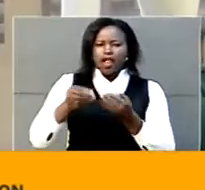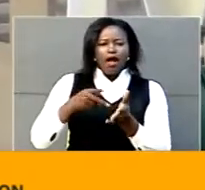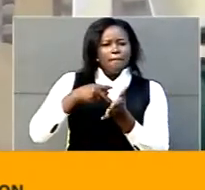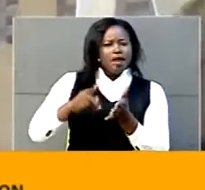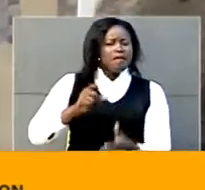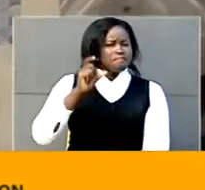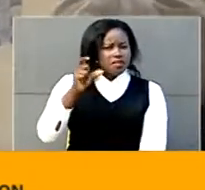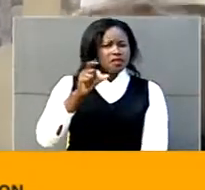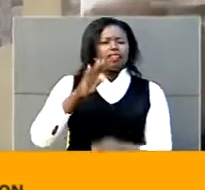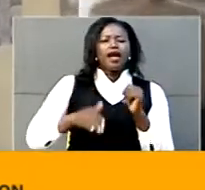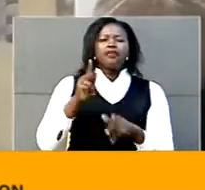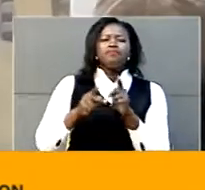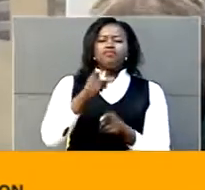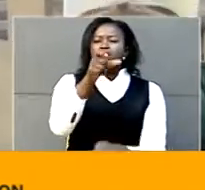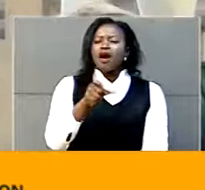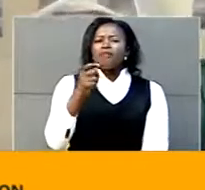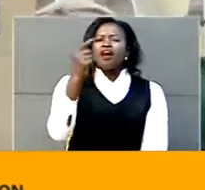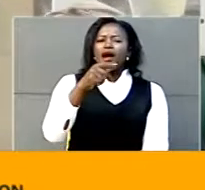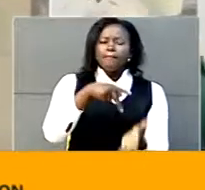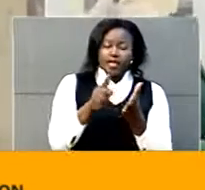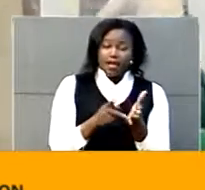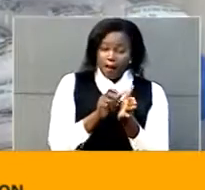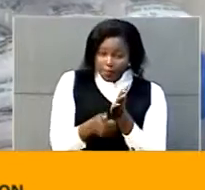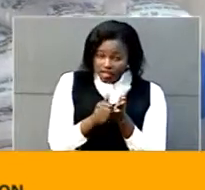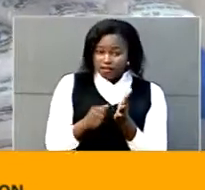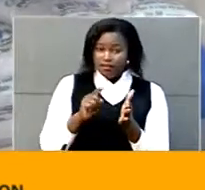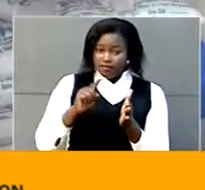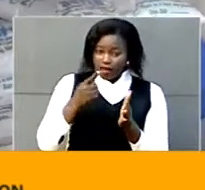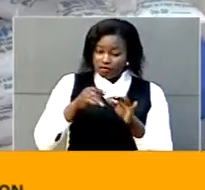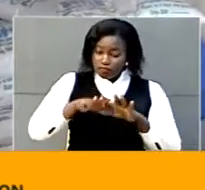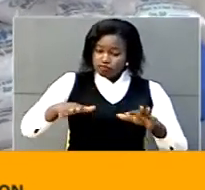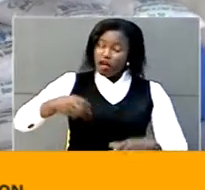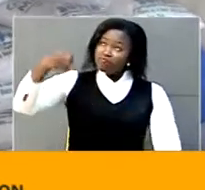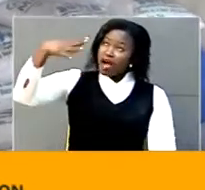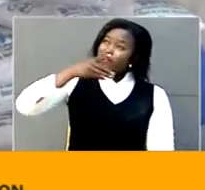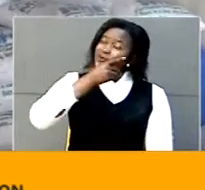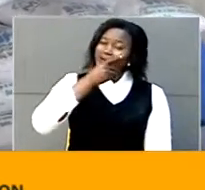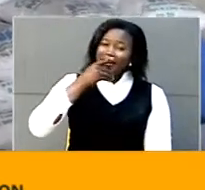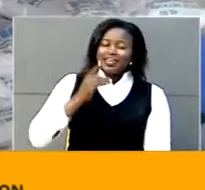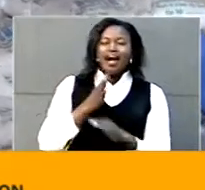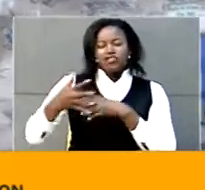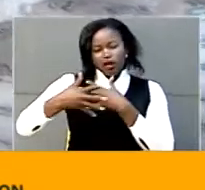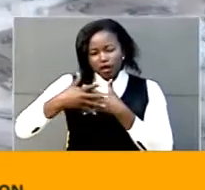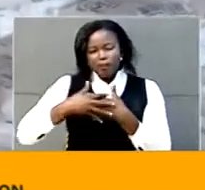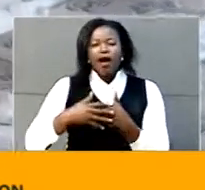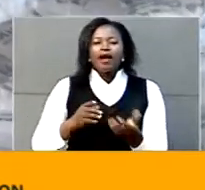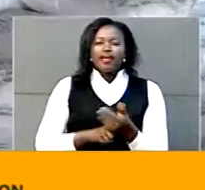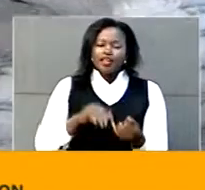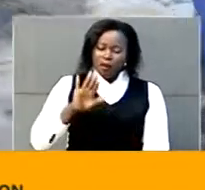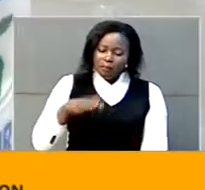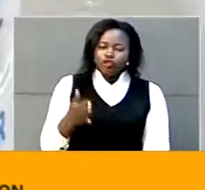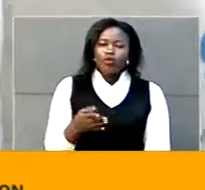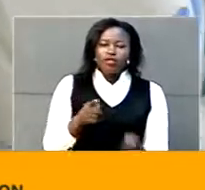from individual buyers maize is later dried and grinded to produce second class pressure packaged in different kilograms